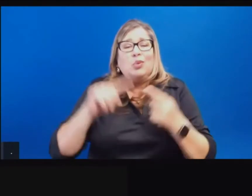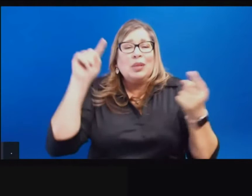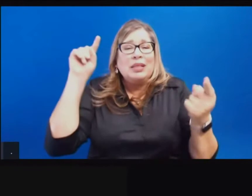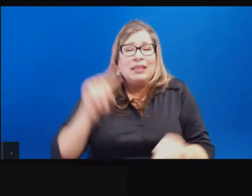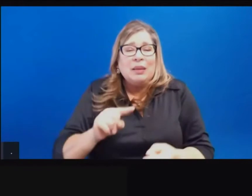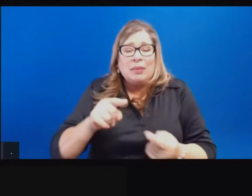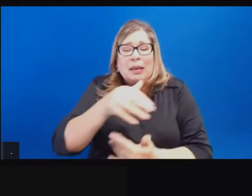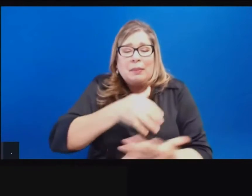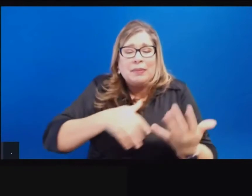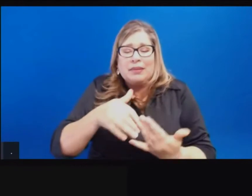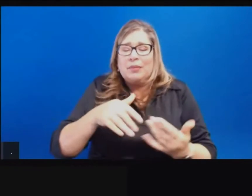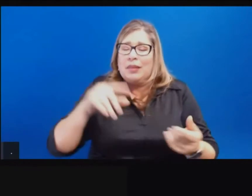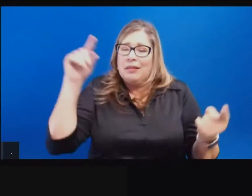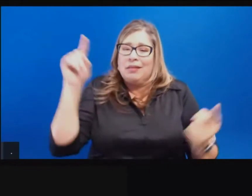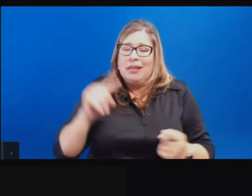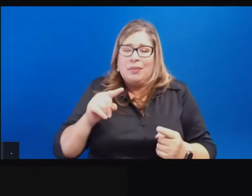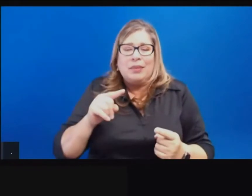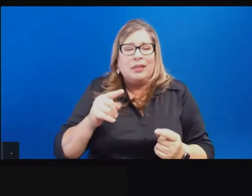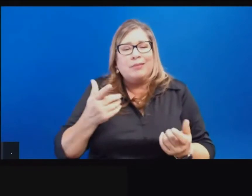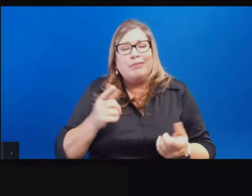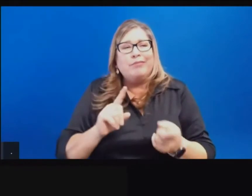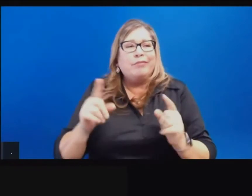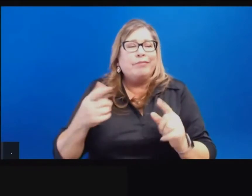minimize movement as much as possible.